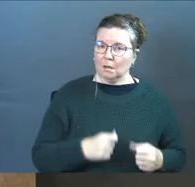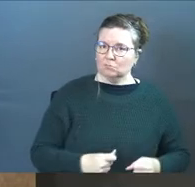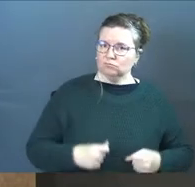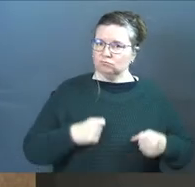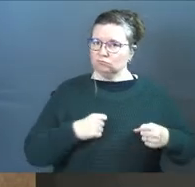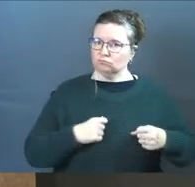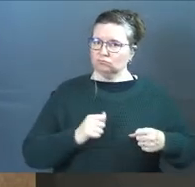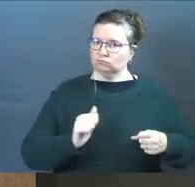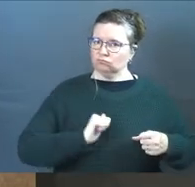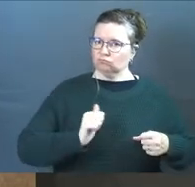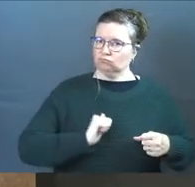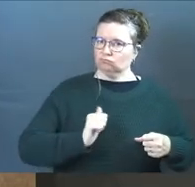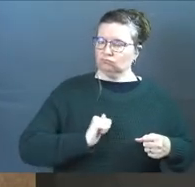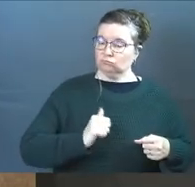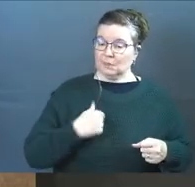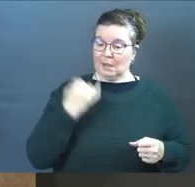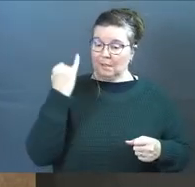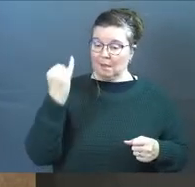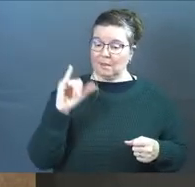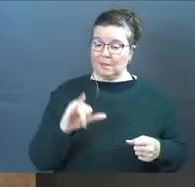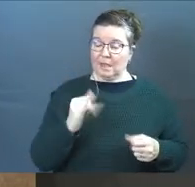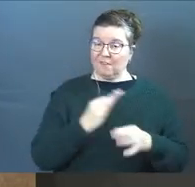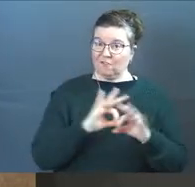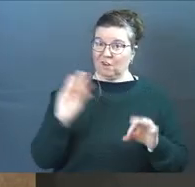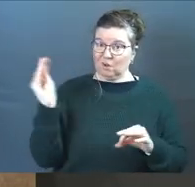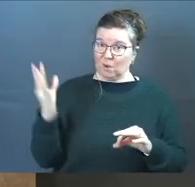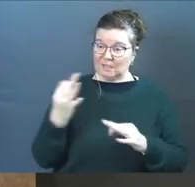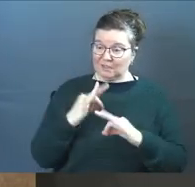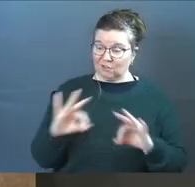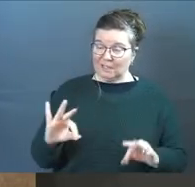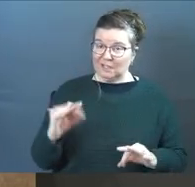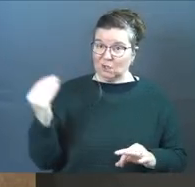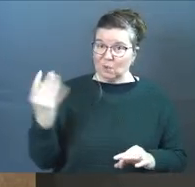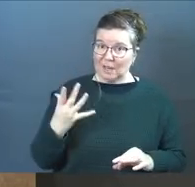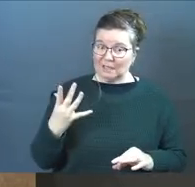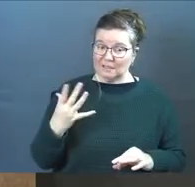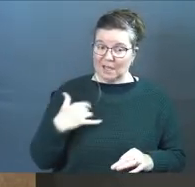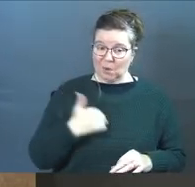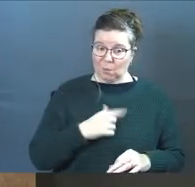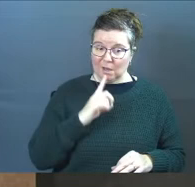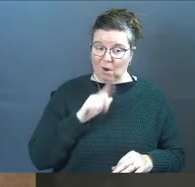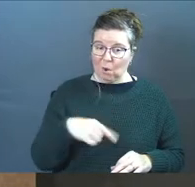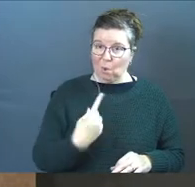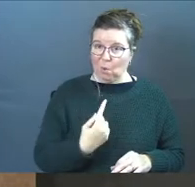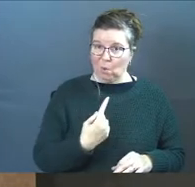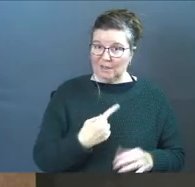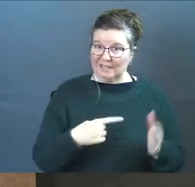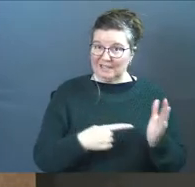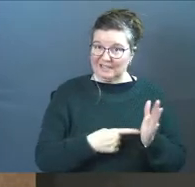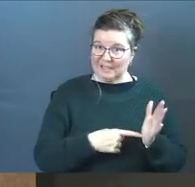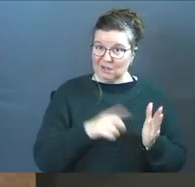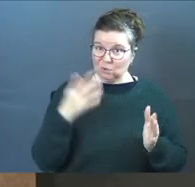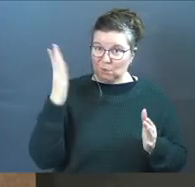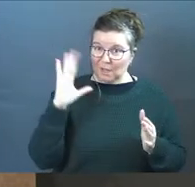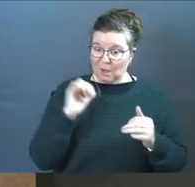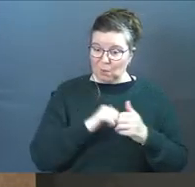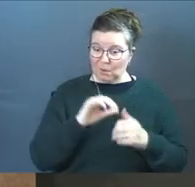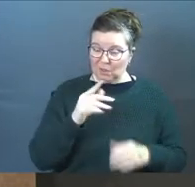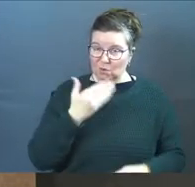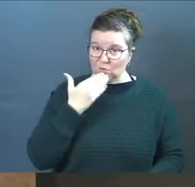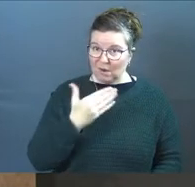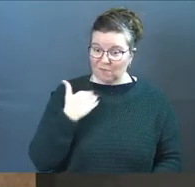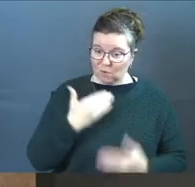pull ourselves up from our own bootstraps and the idea that free grace is free grace and that we are only indebted to God with